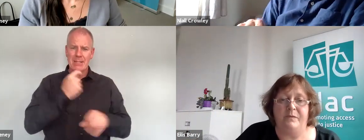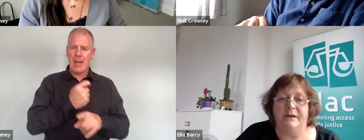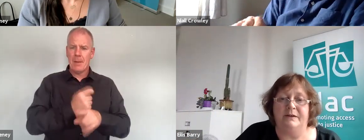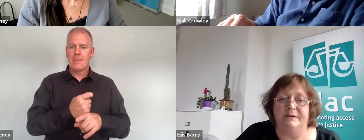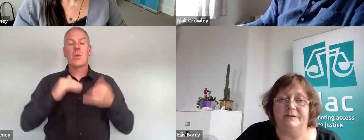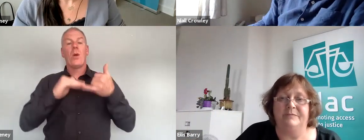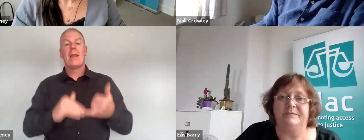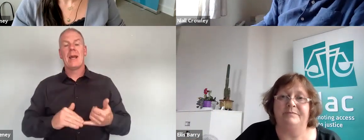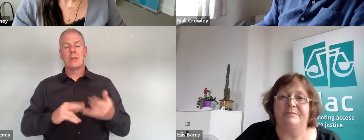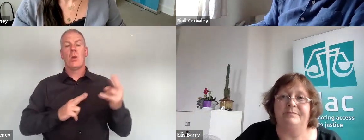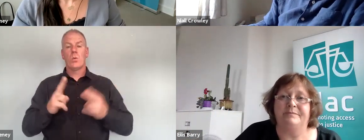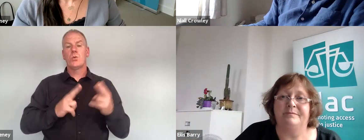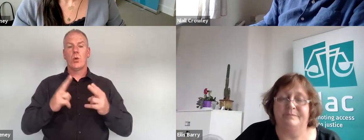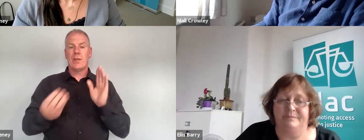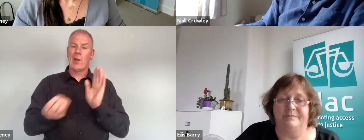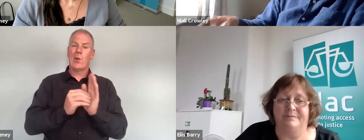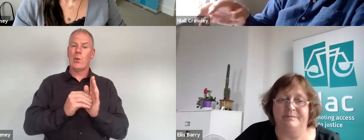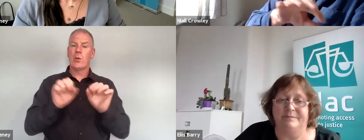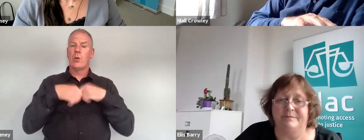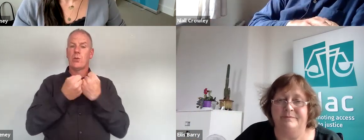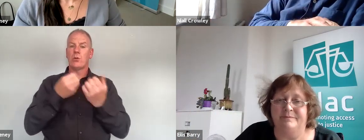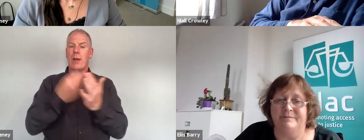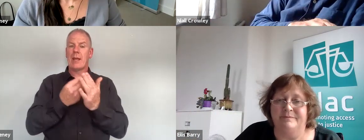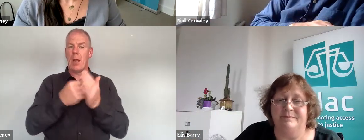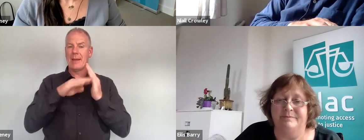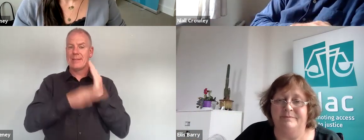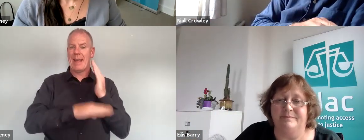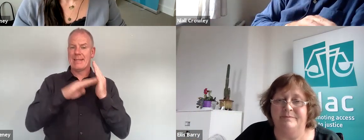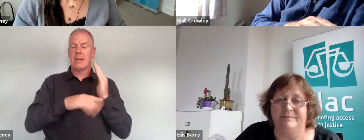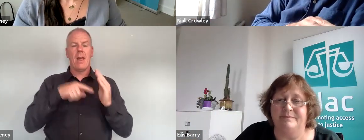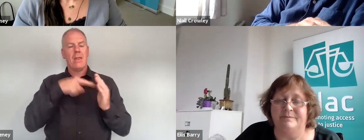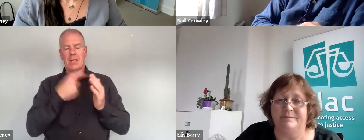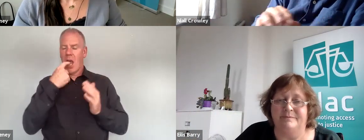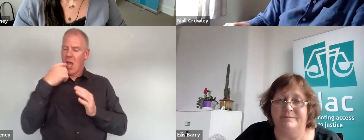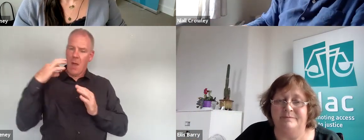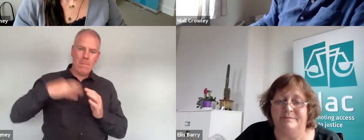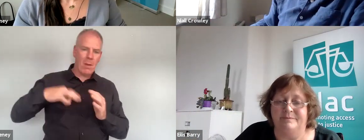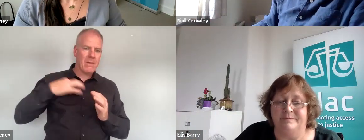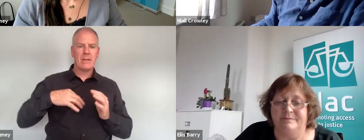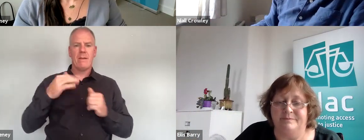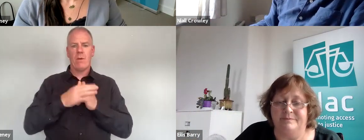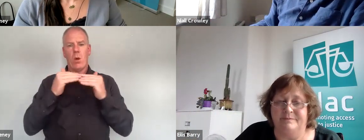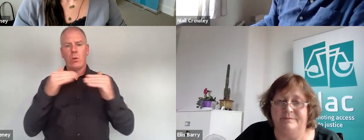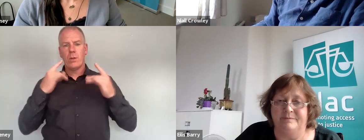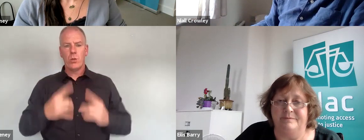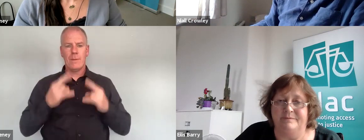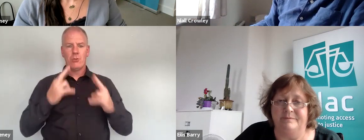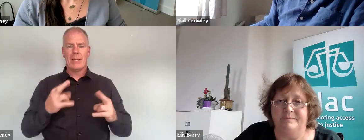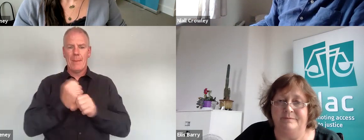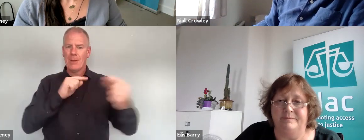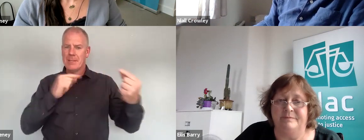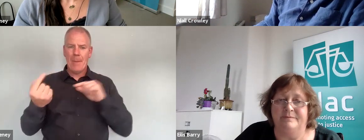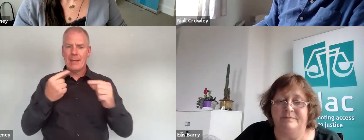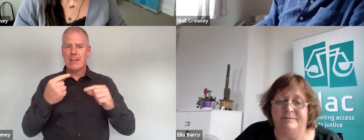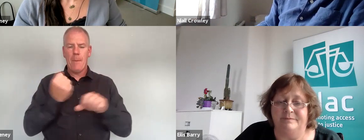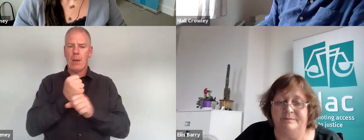finally and would introduce the socio-economic status ground and I think that's a real gain from the integration of equality and human rights the emergence of debate in that ground